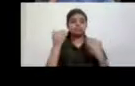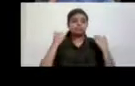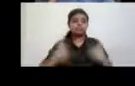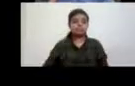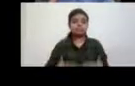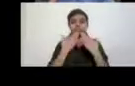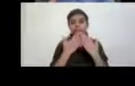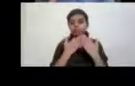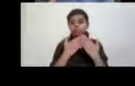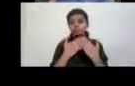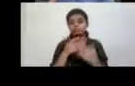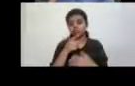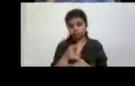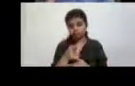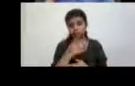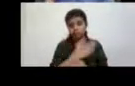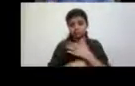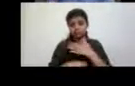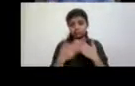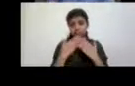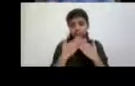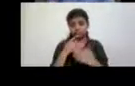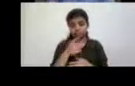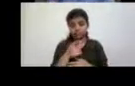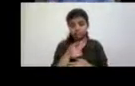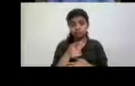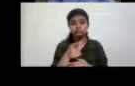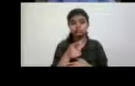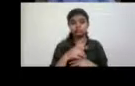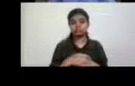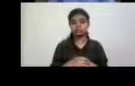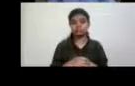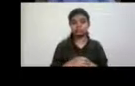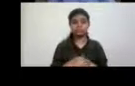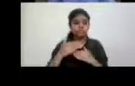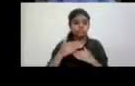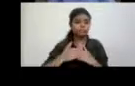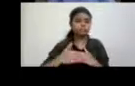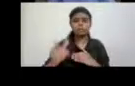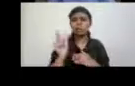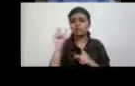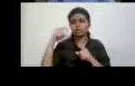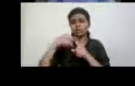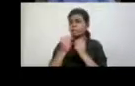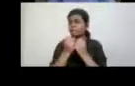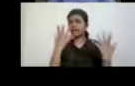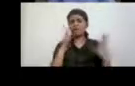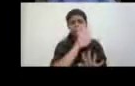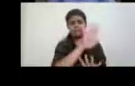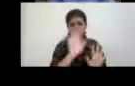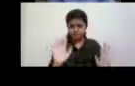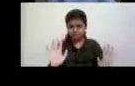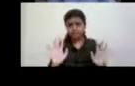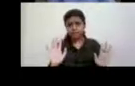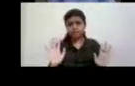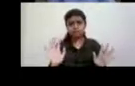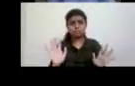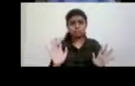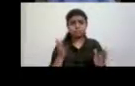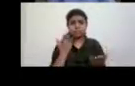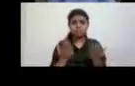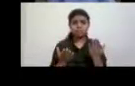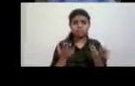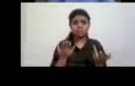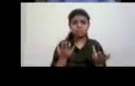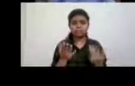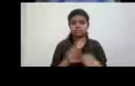was a, there was a robust disability studies going on in the UK, certainly from maybe the